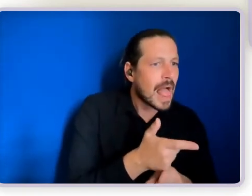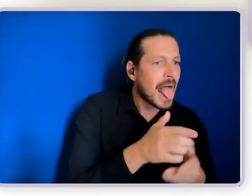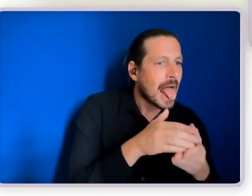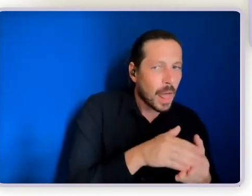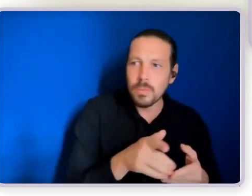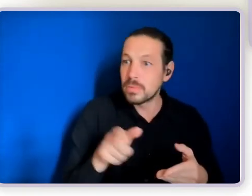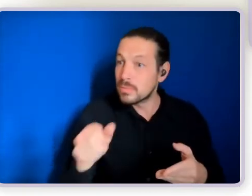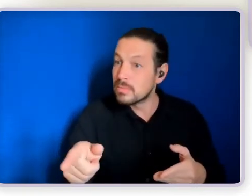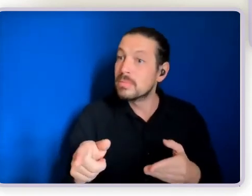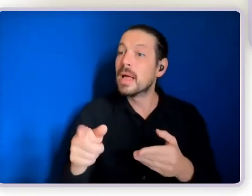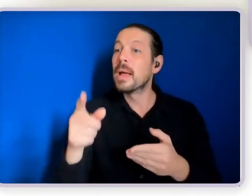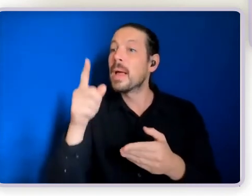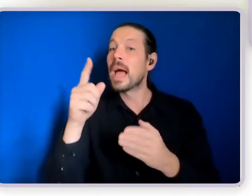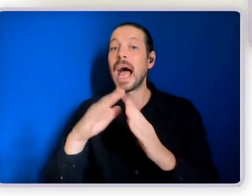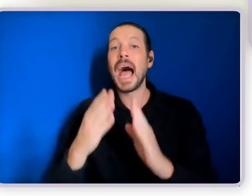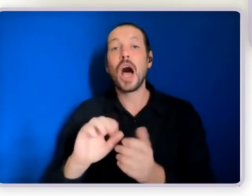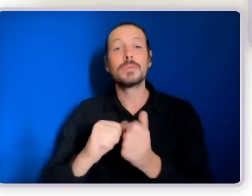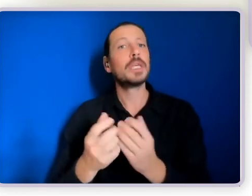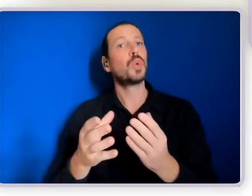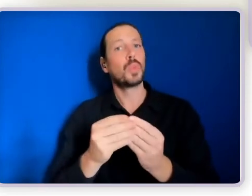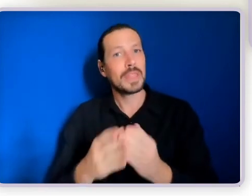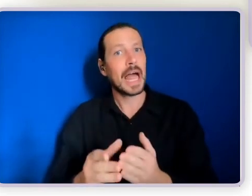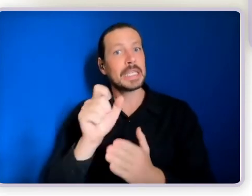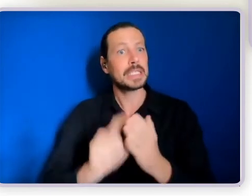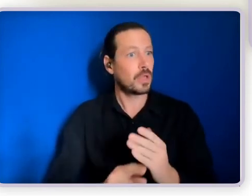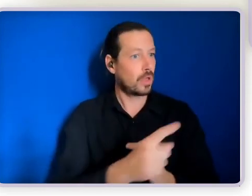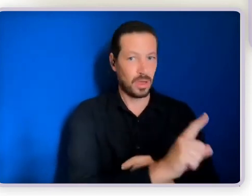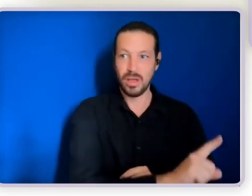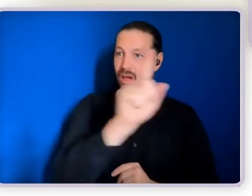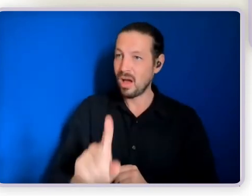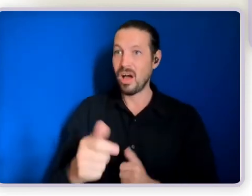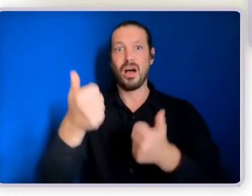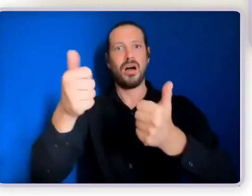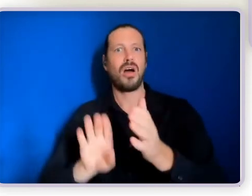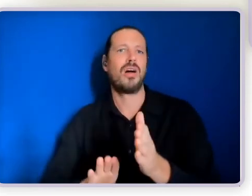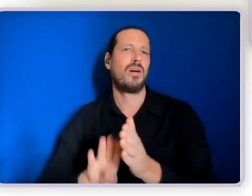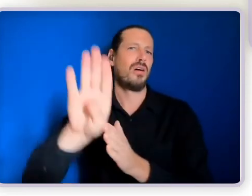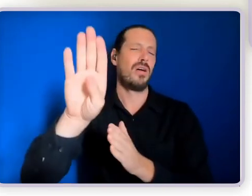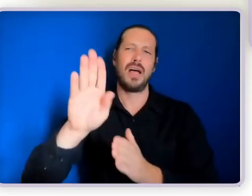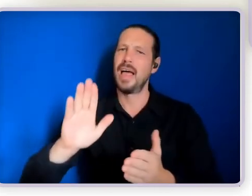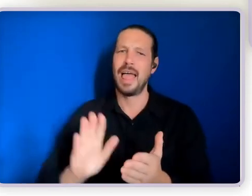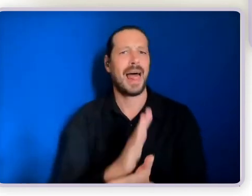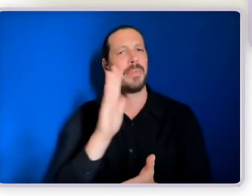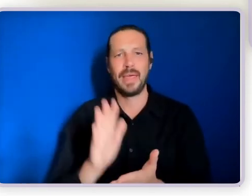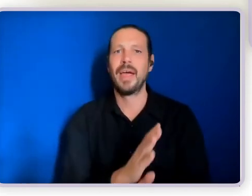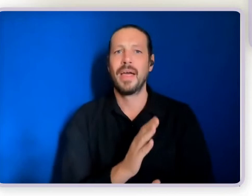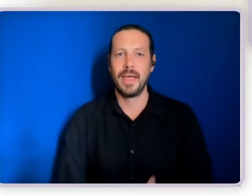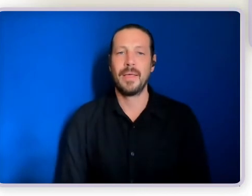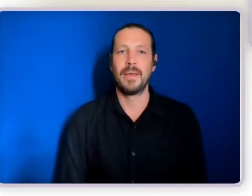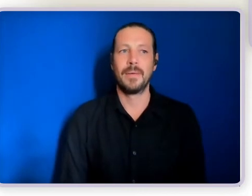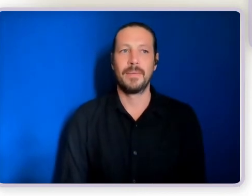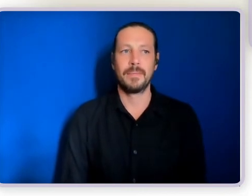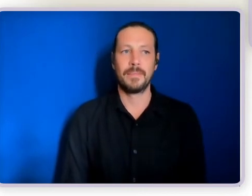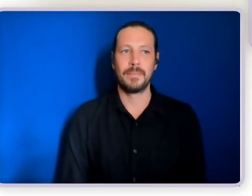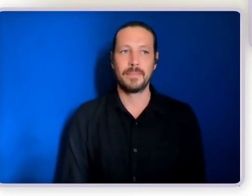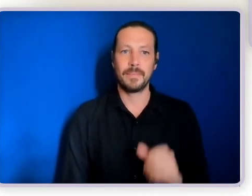disability she's a flourishing thriving and exceptionally happy young woman now because of that so it's a big life